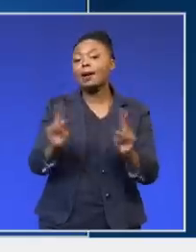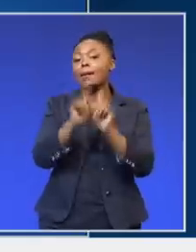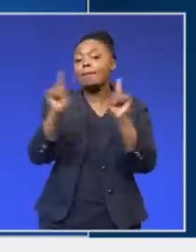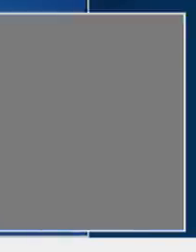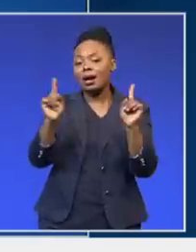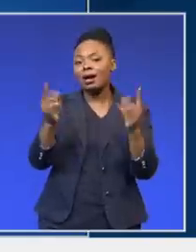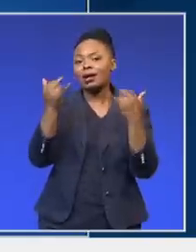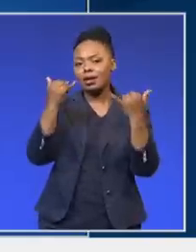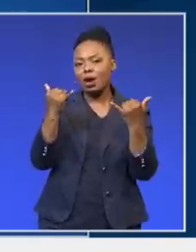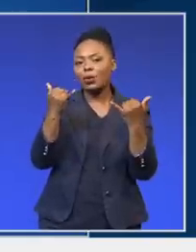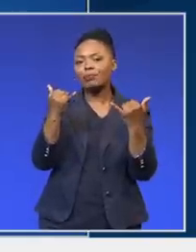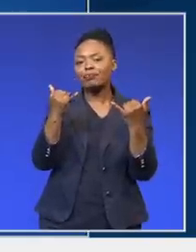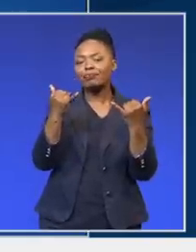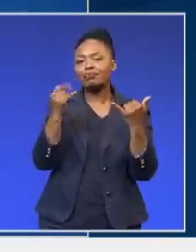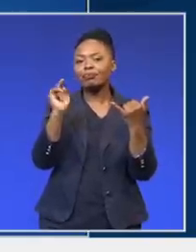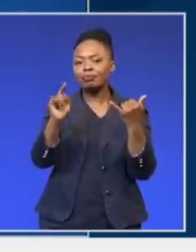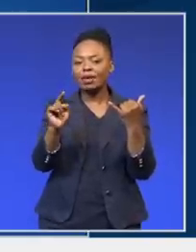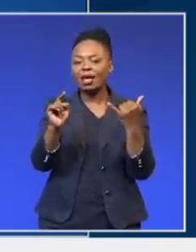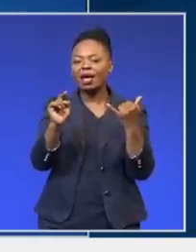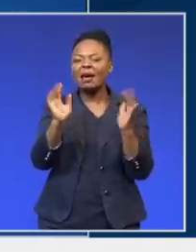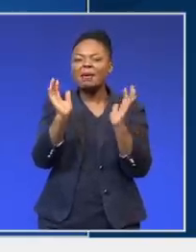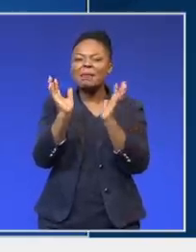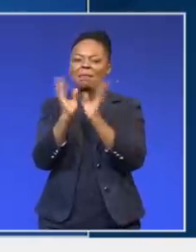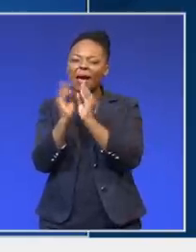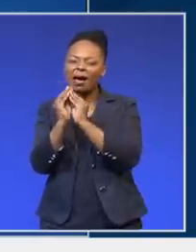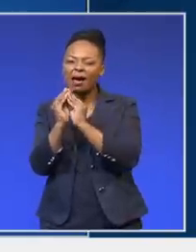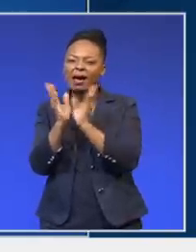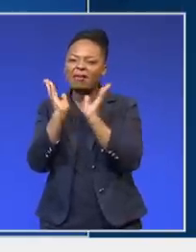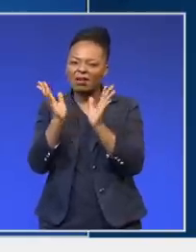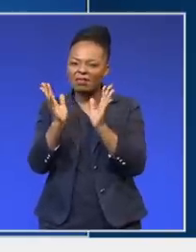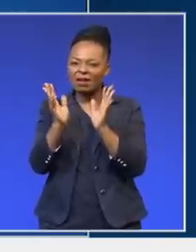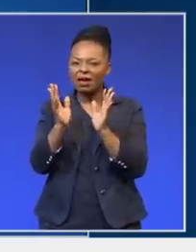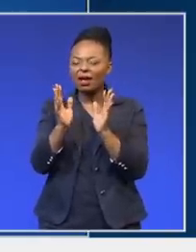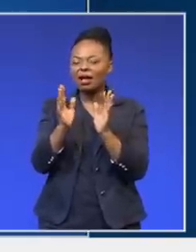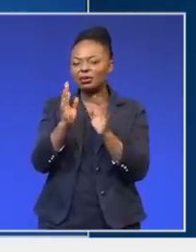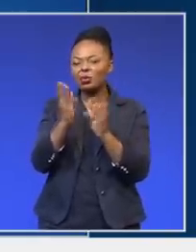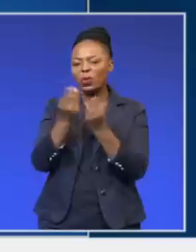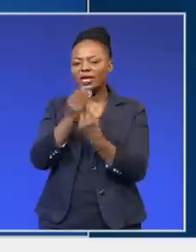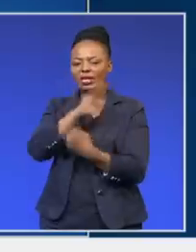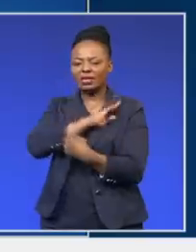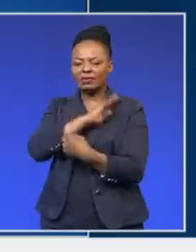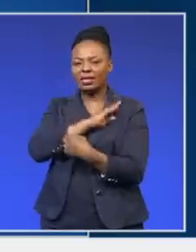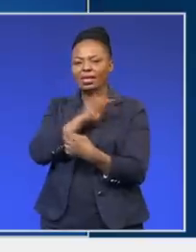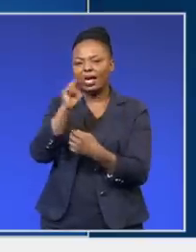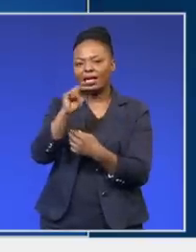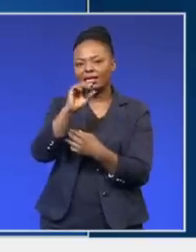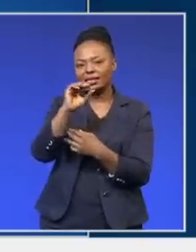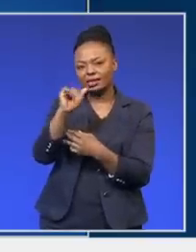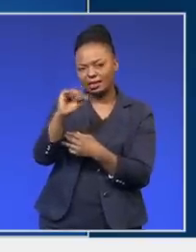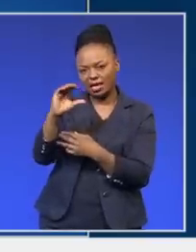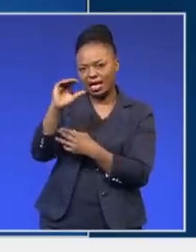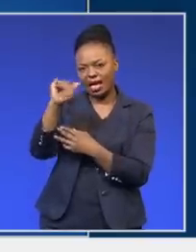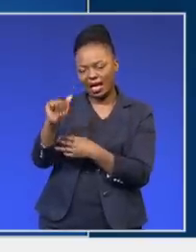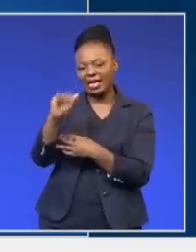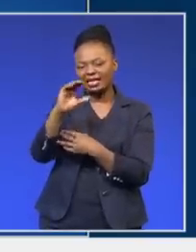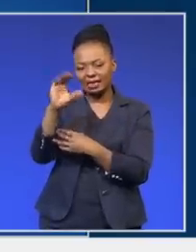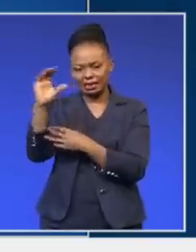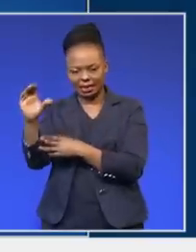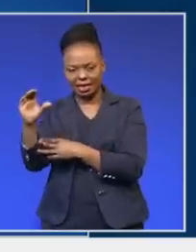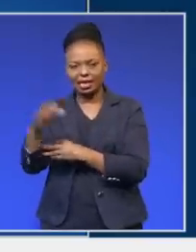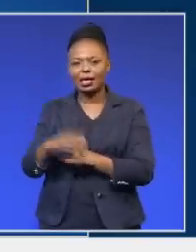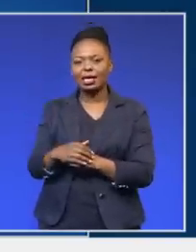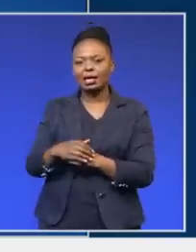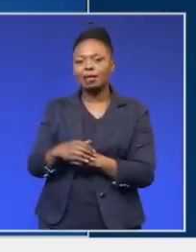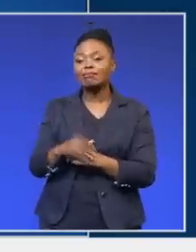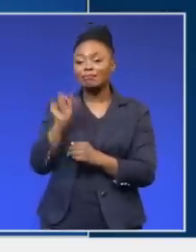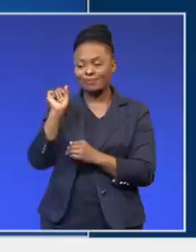have a quarterly meeting, the Joint Standing Committee on Defence with the NCACC, and obviously that will be on